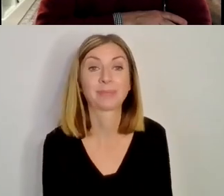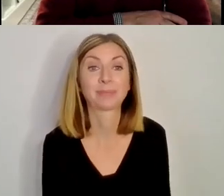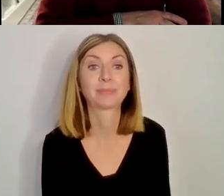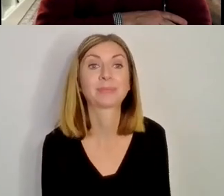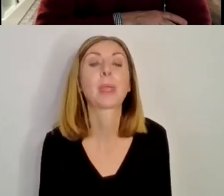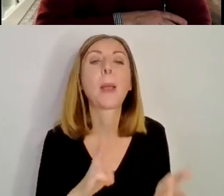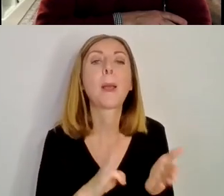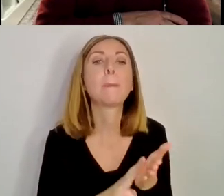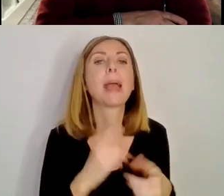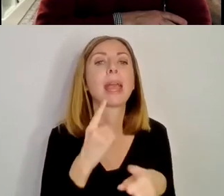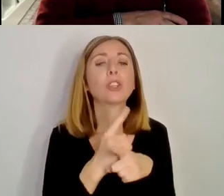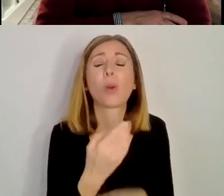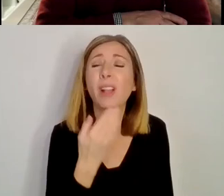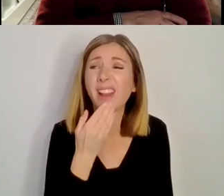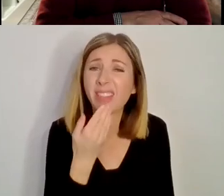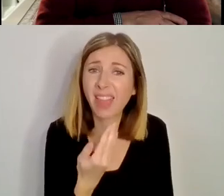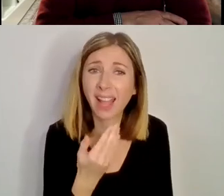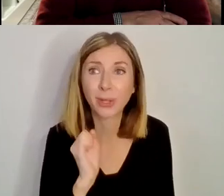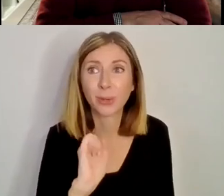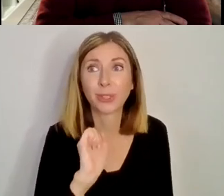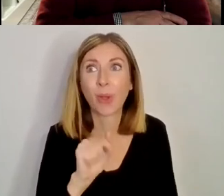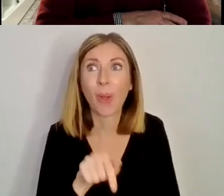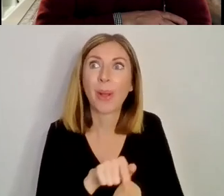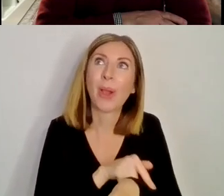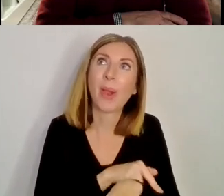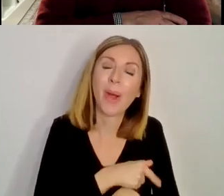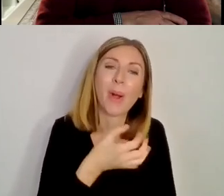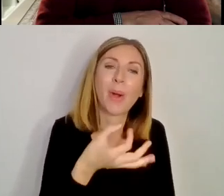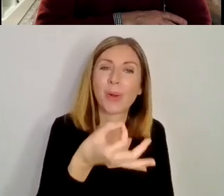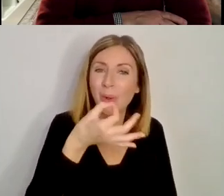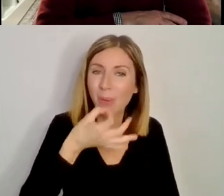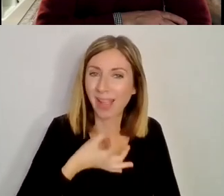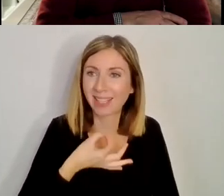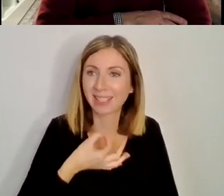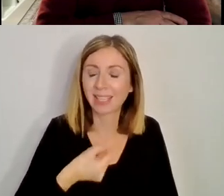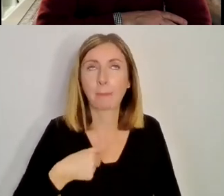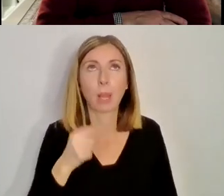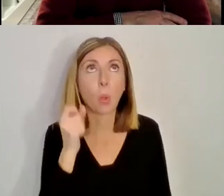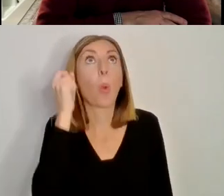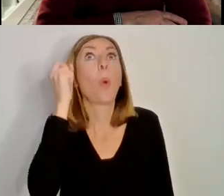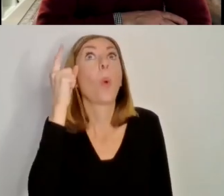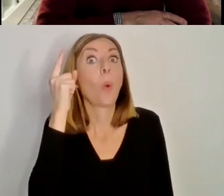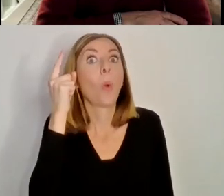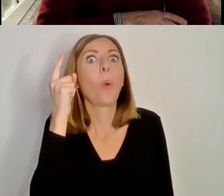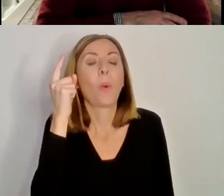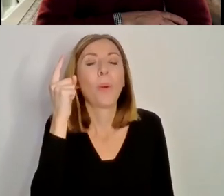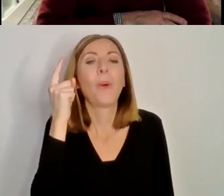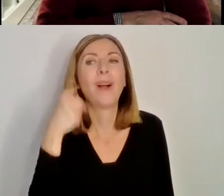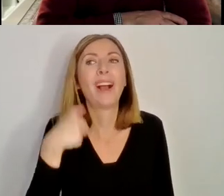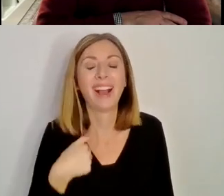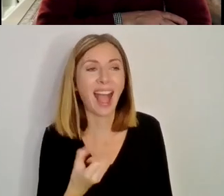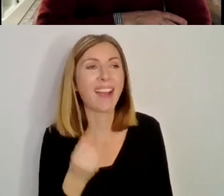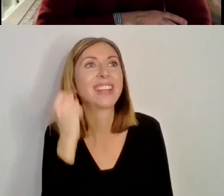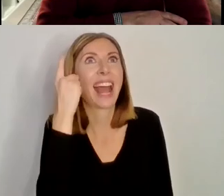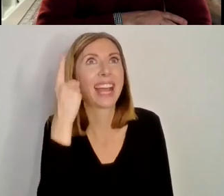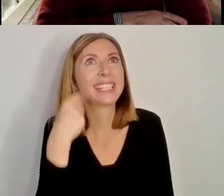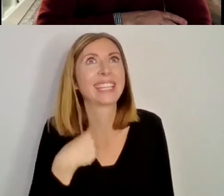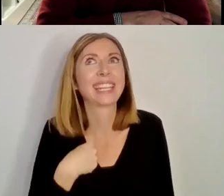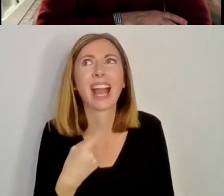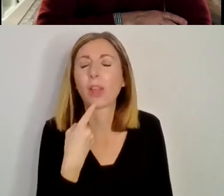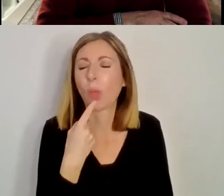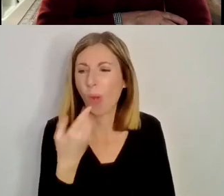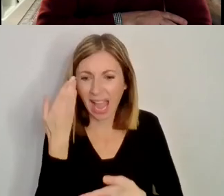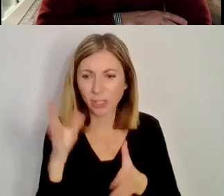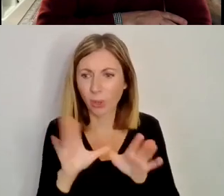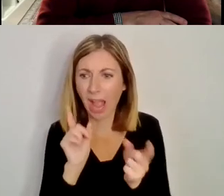to your, um, long question. You gave me an idea, because when you first said it, I thought, goodness me, what will I say?